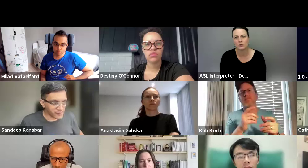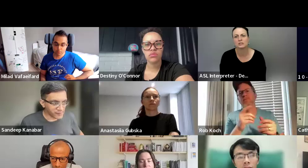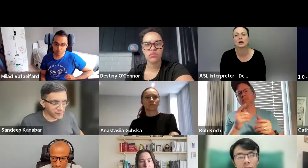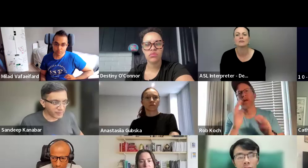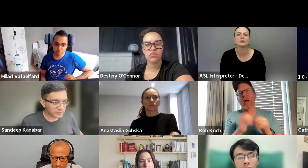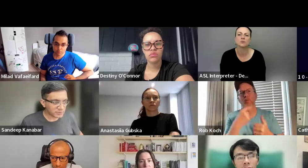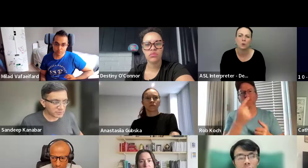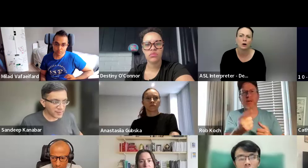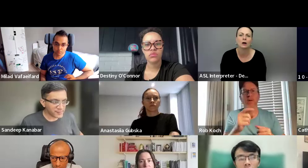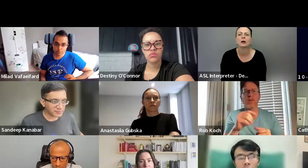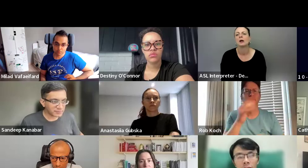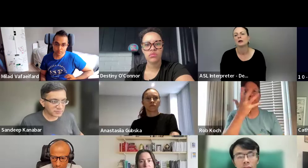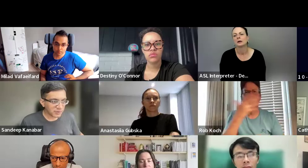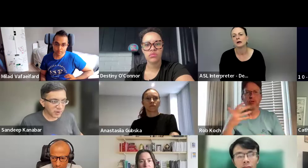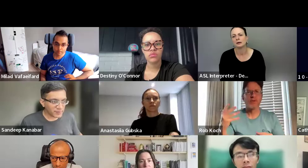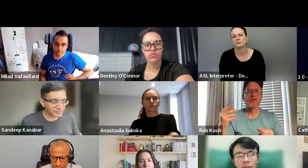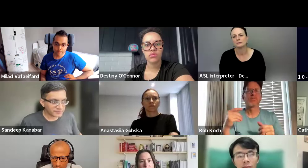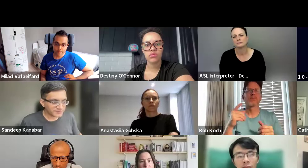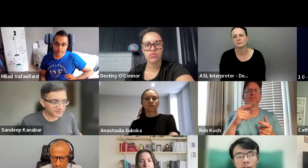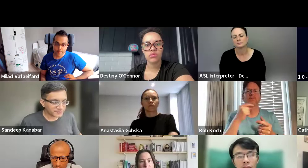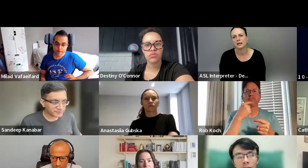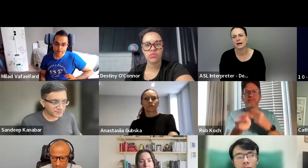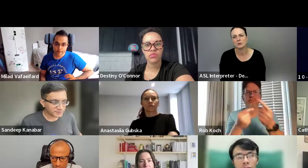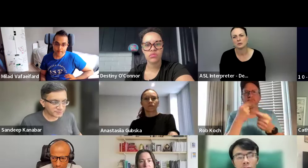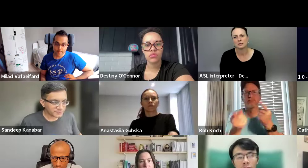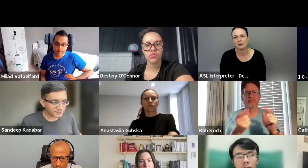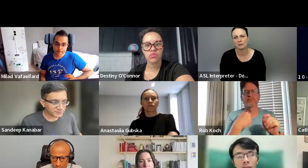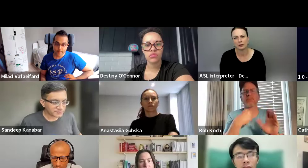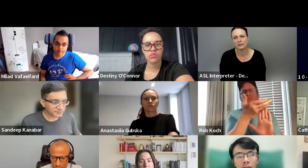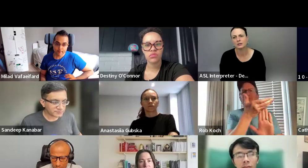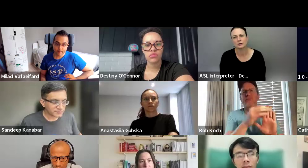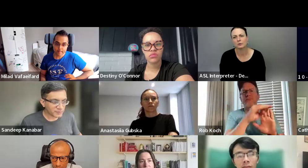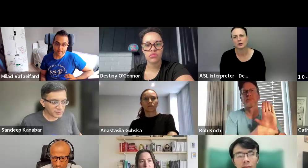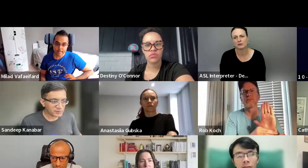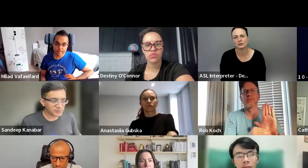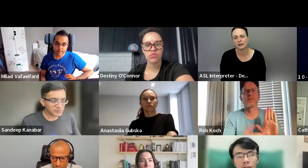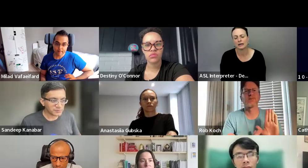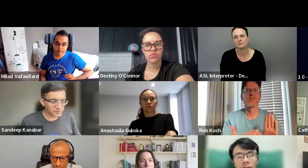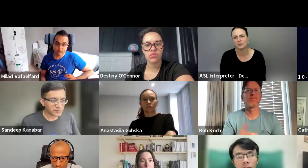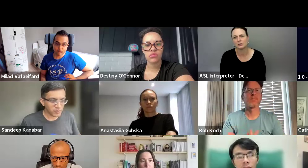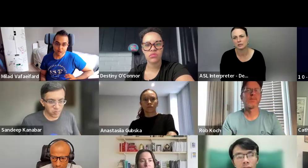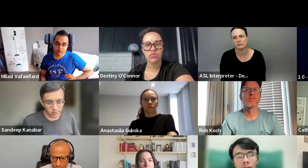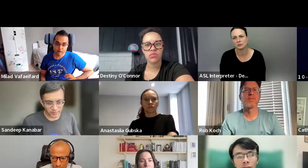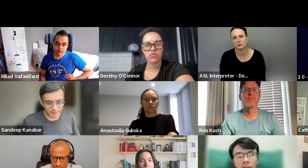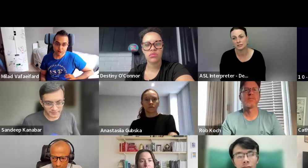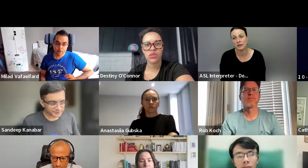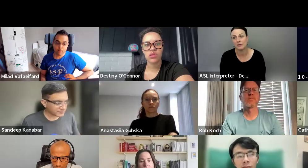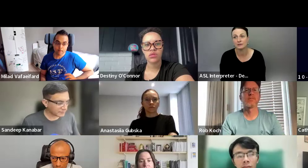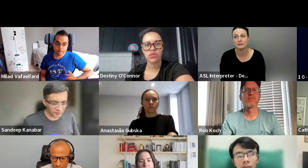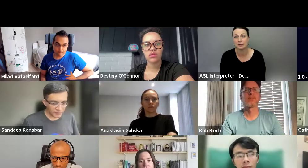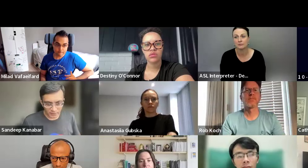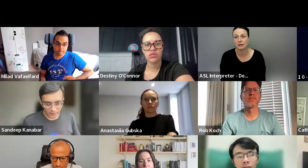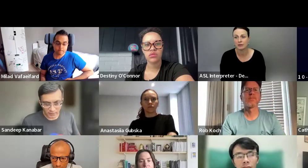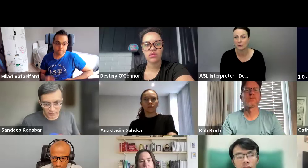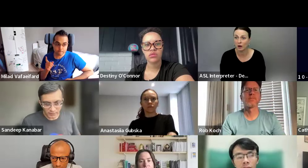um, what's the conference for, um, how you can tell immigration or whatever, um, that you need to attend